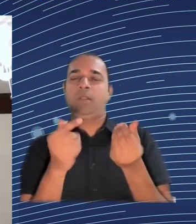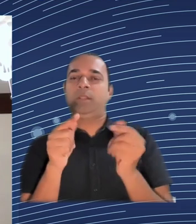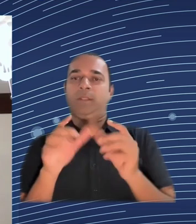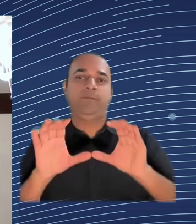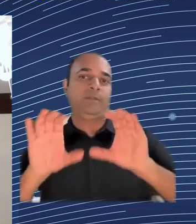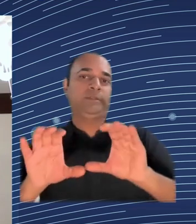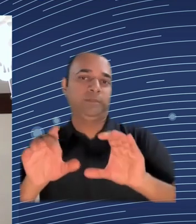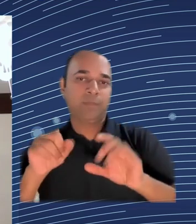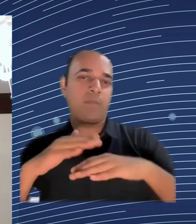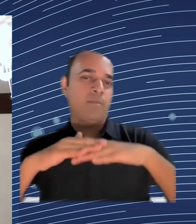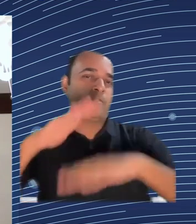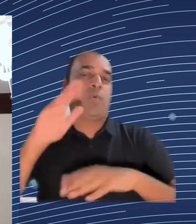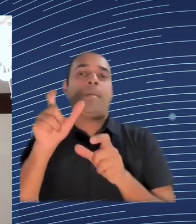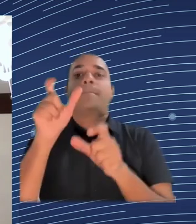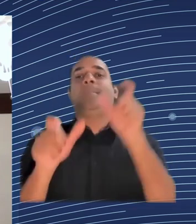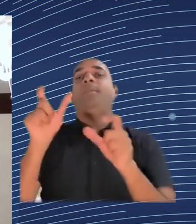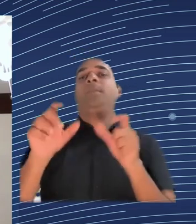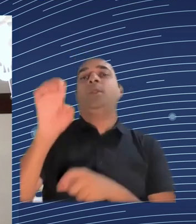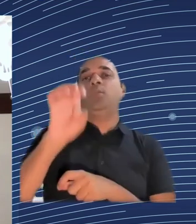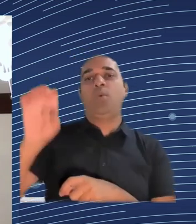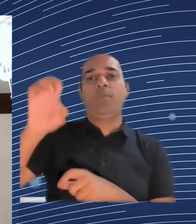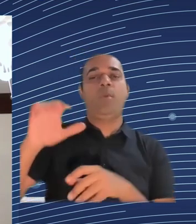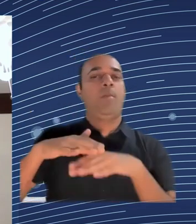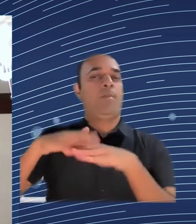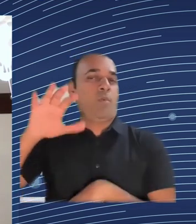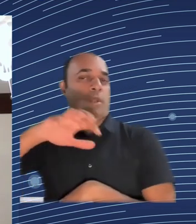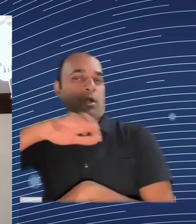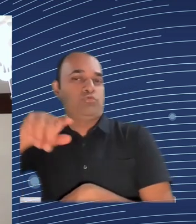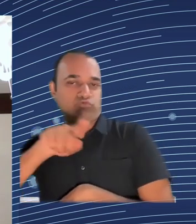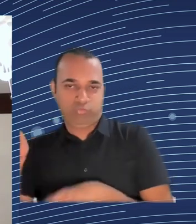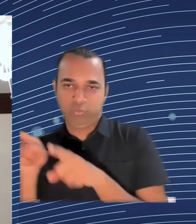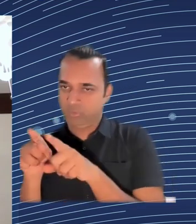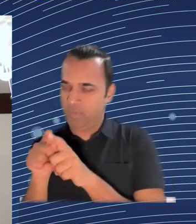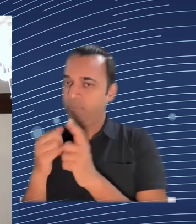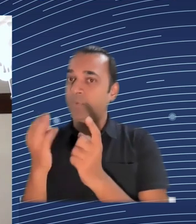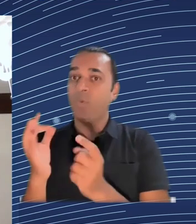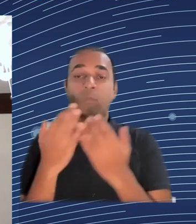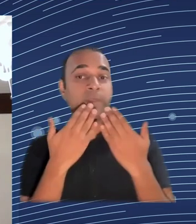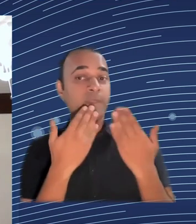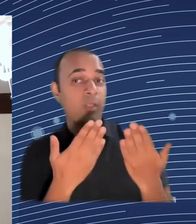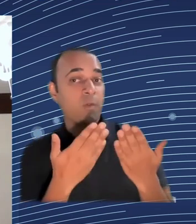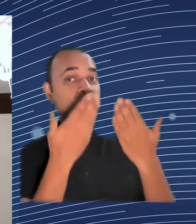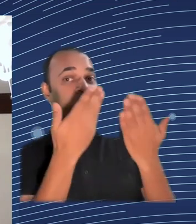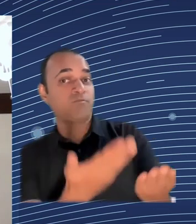geopolitics, on Ukraine, on the transition and so on. So, basically,